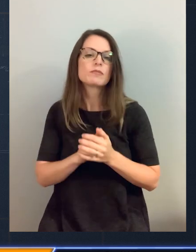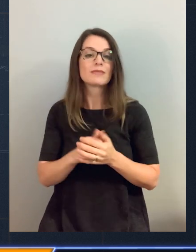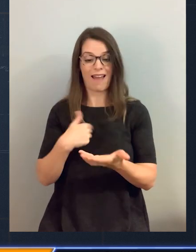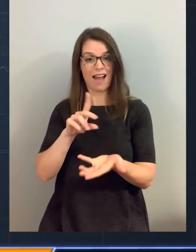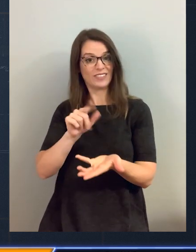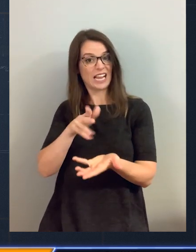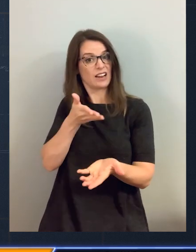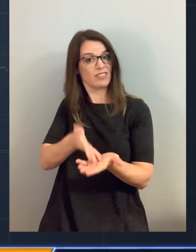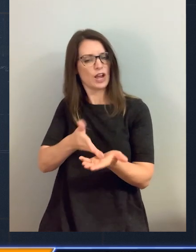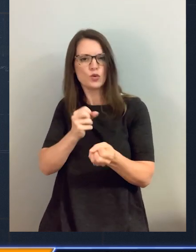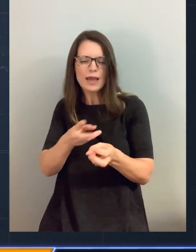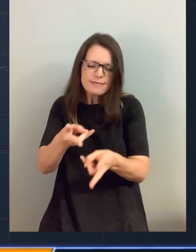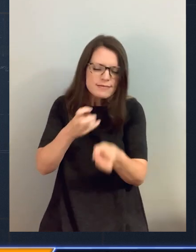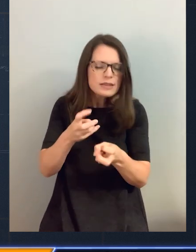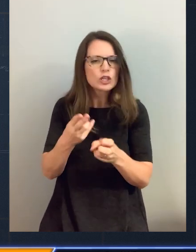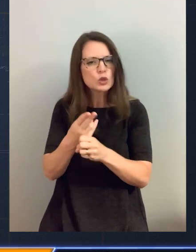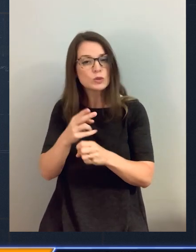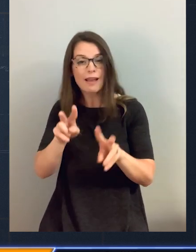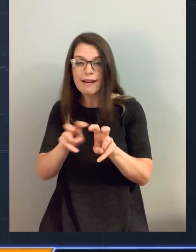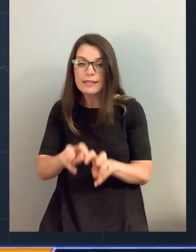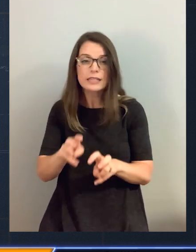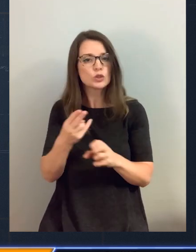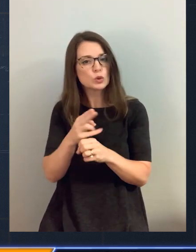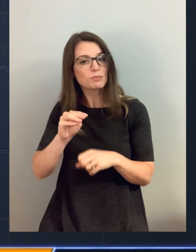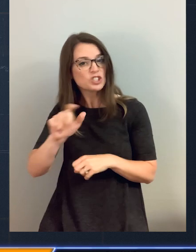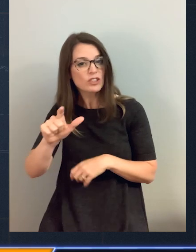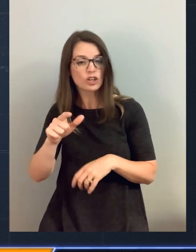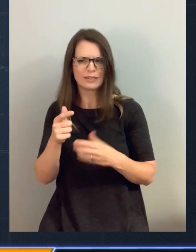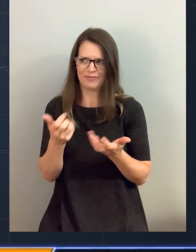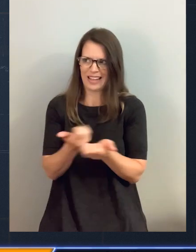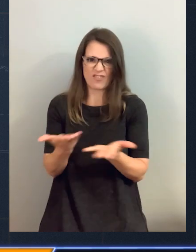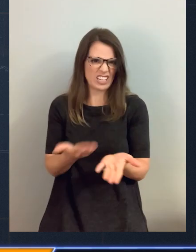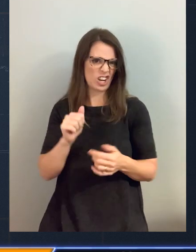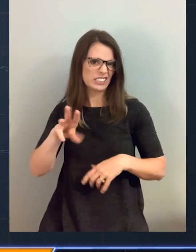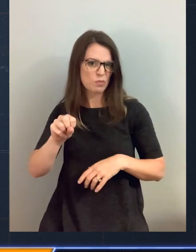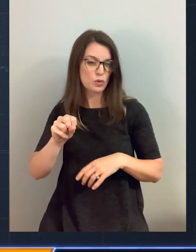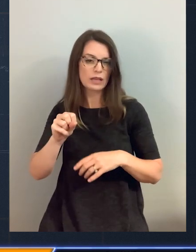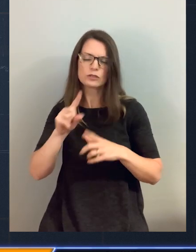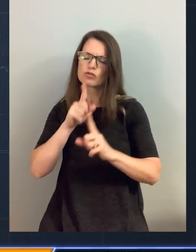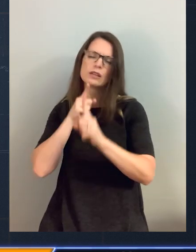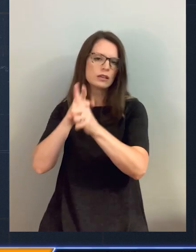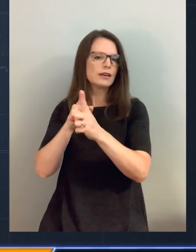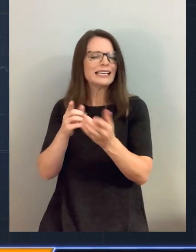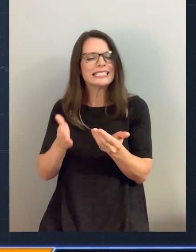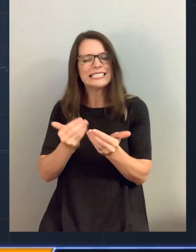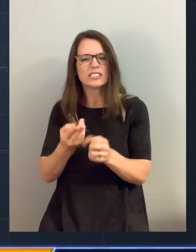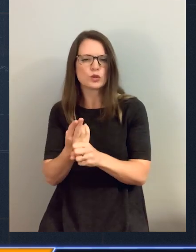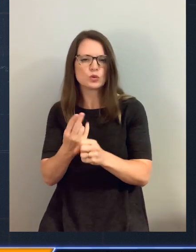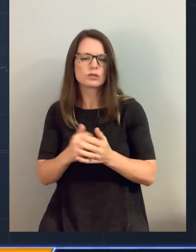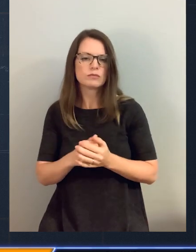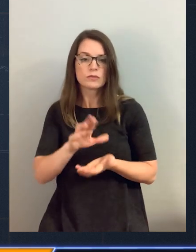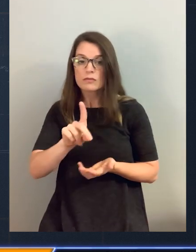easily extract insights using analytics and machine learning. Like everything we do at AWS, we're really focused on ease of